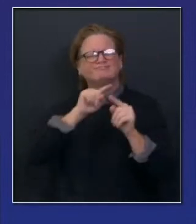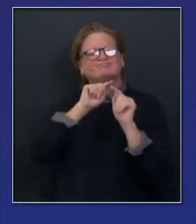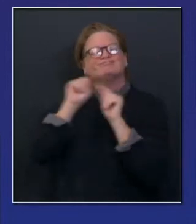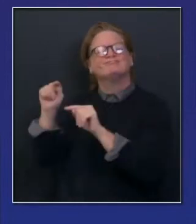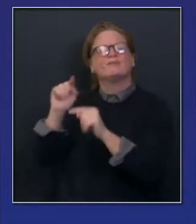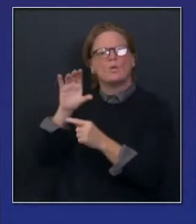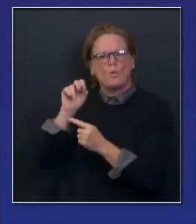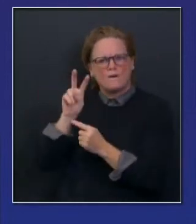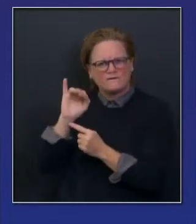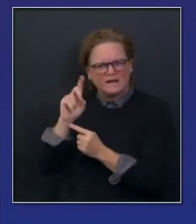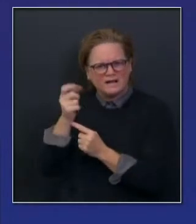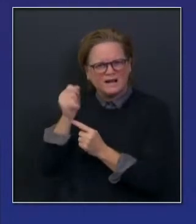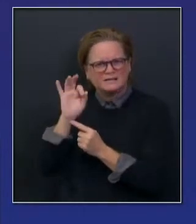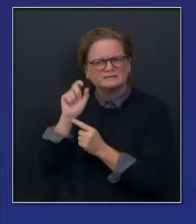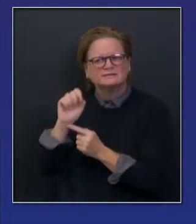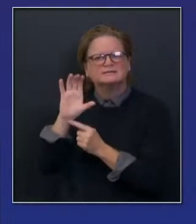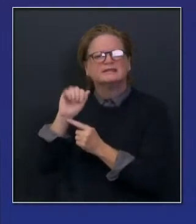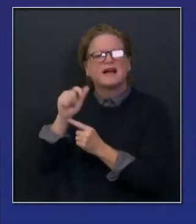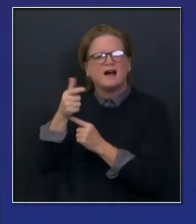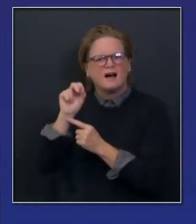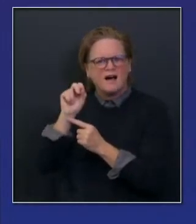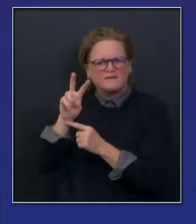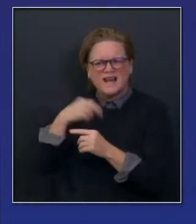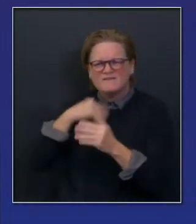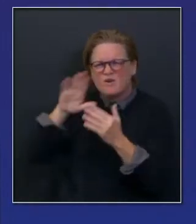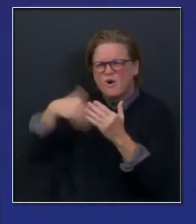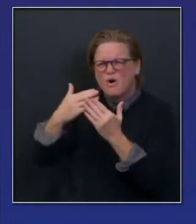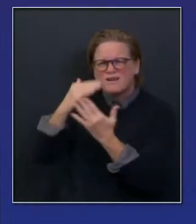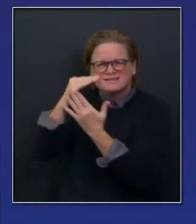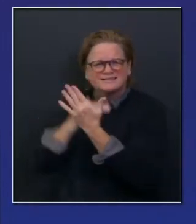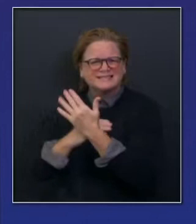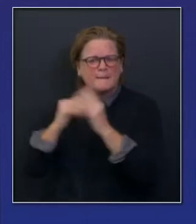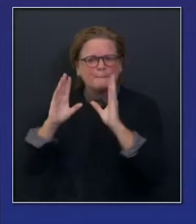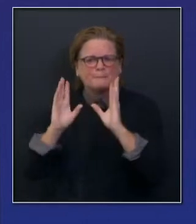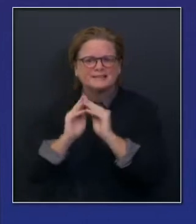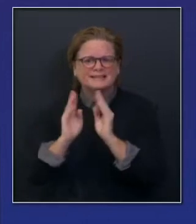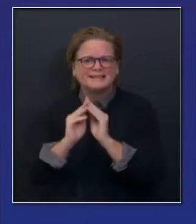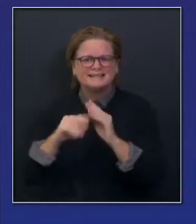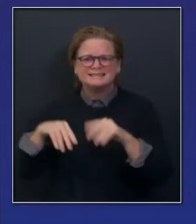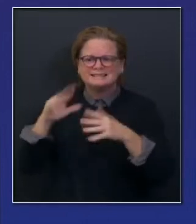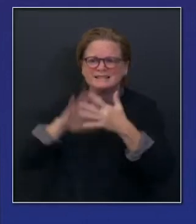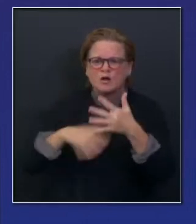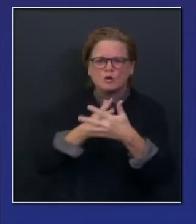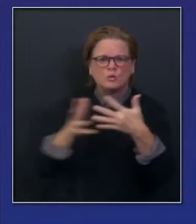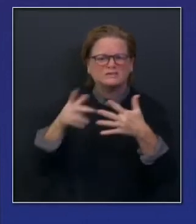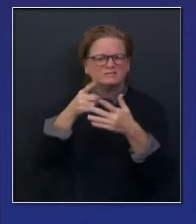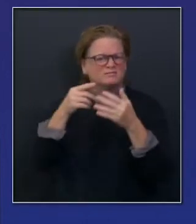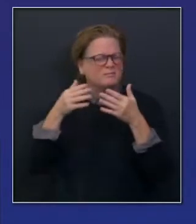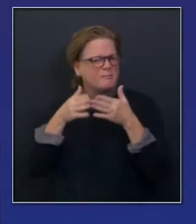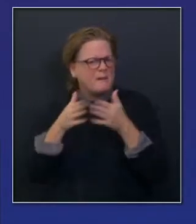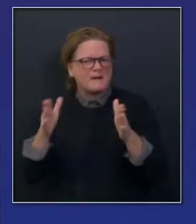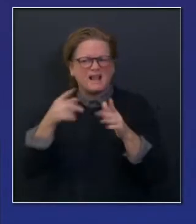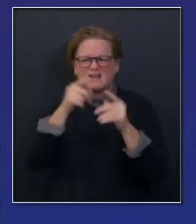That discussion, again, tomorrow will be one of many different discussions in that eight million plus or minus